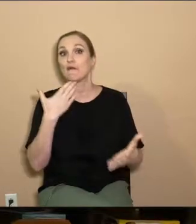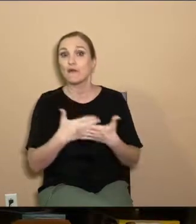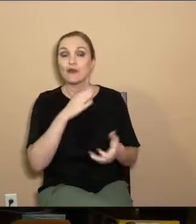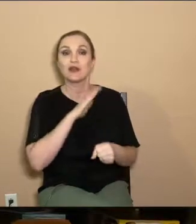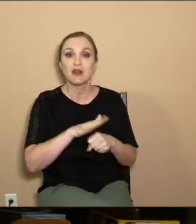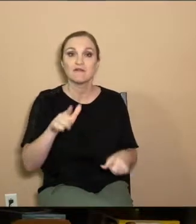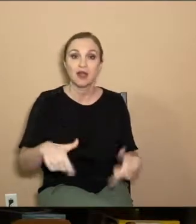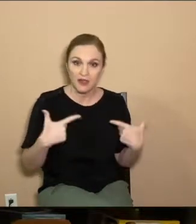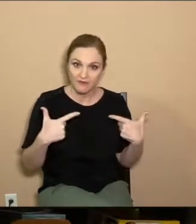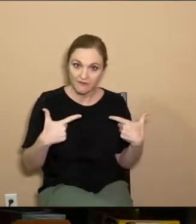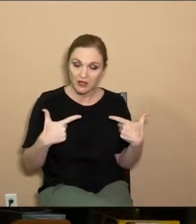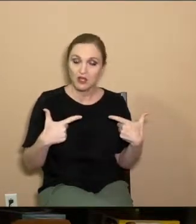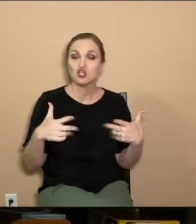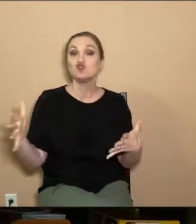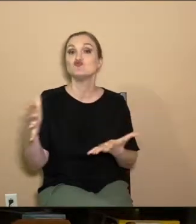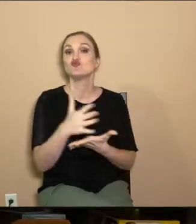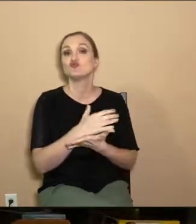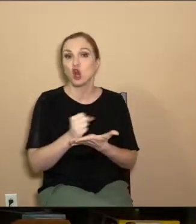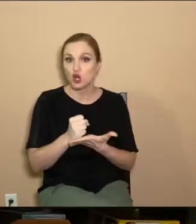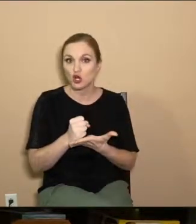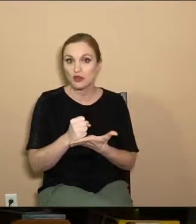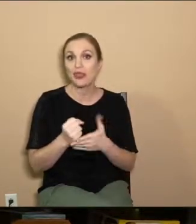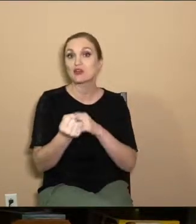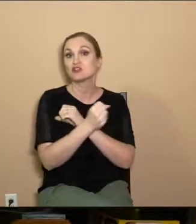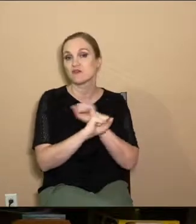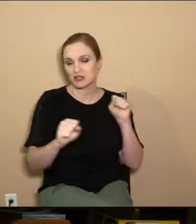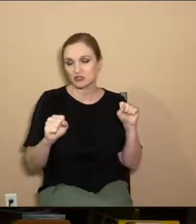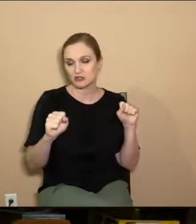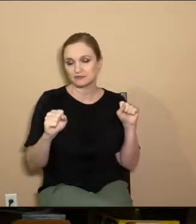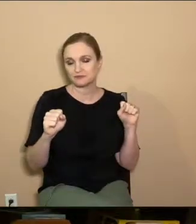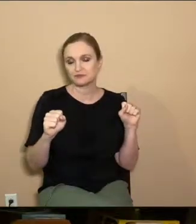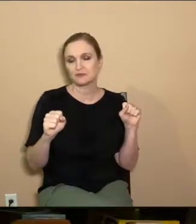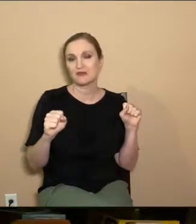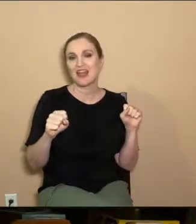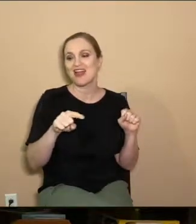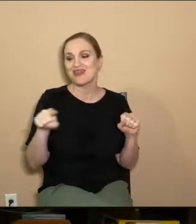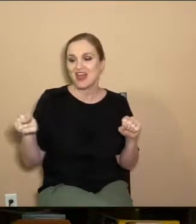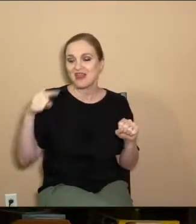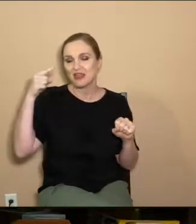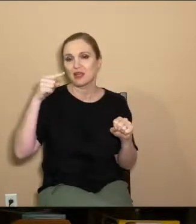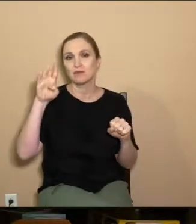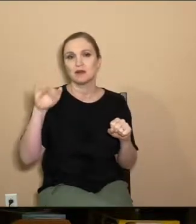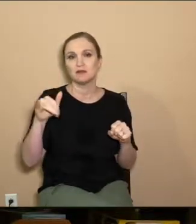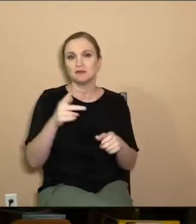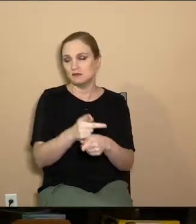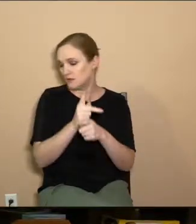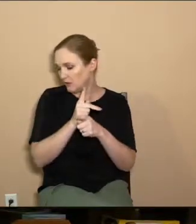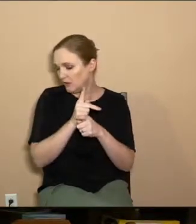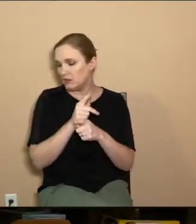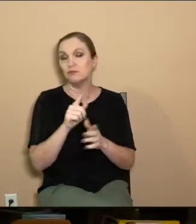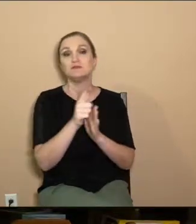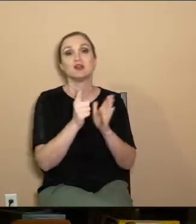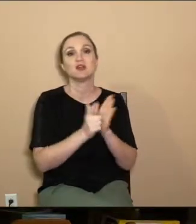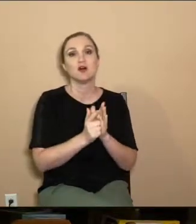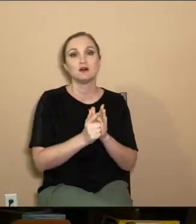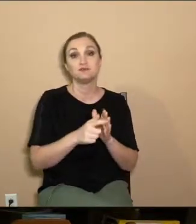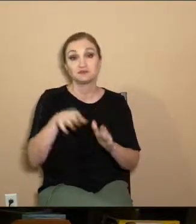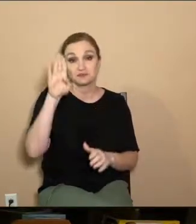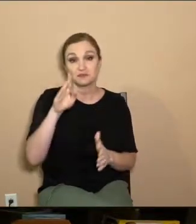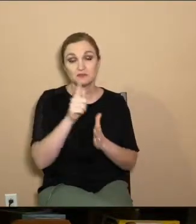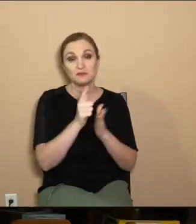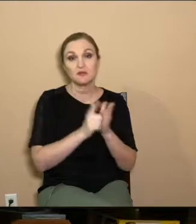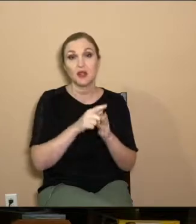enough life to earn their salvation. That they think that by keeping the law, God's laws